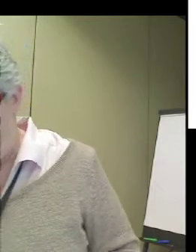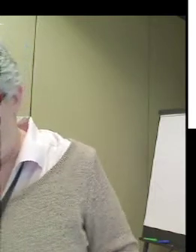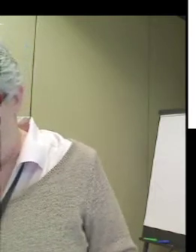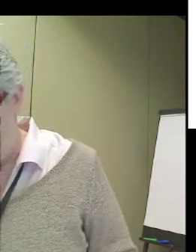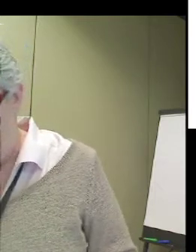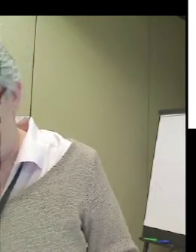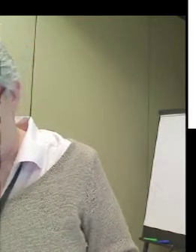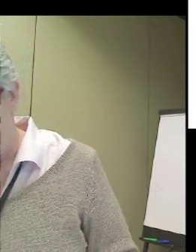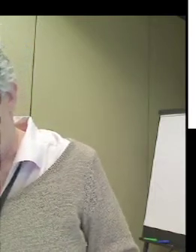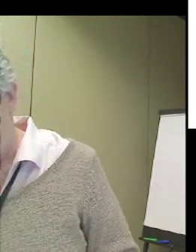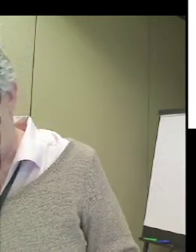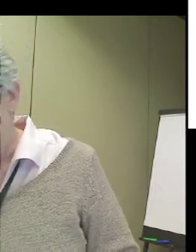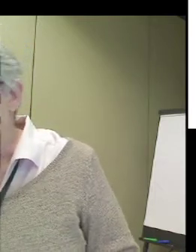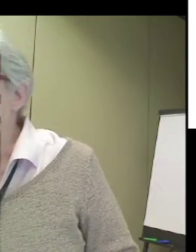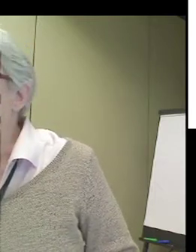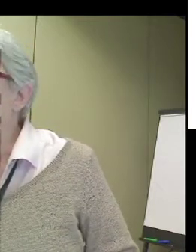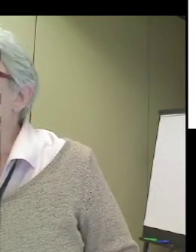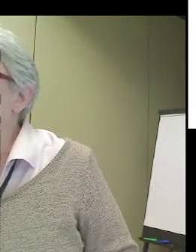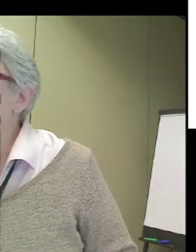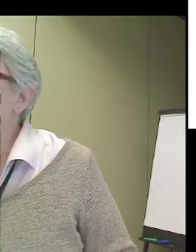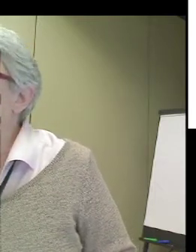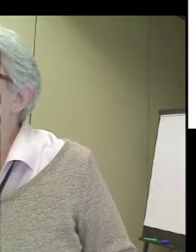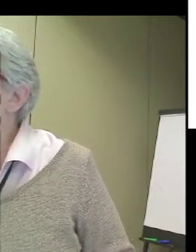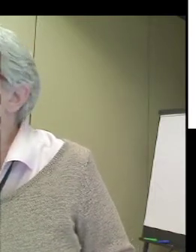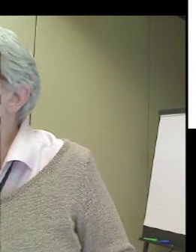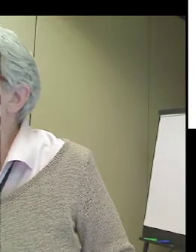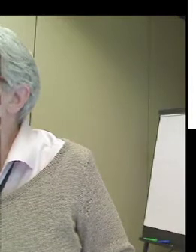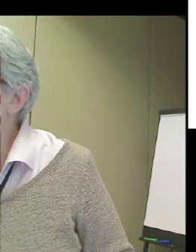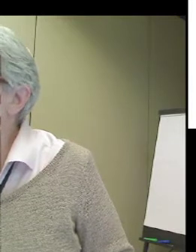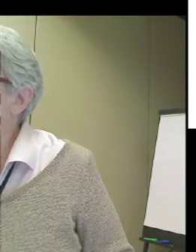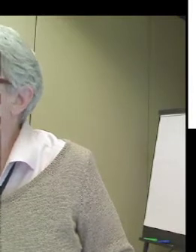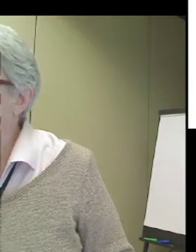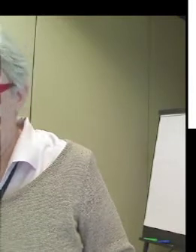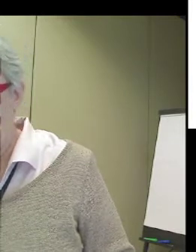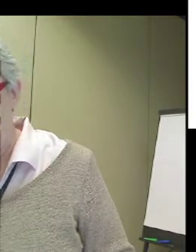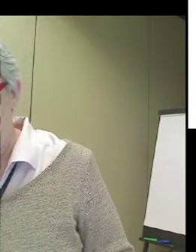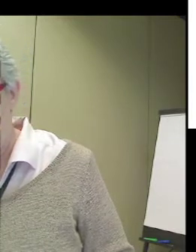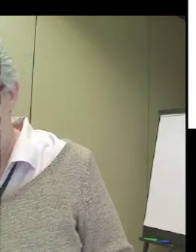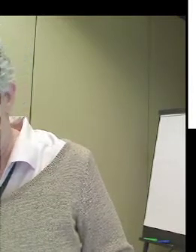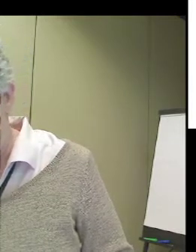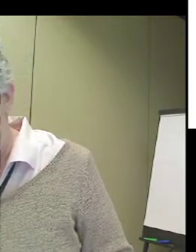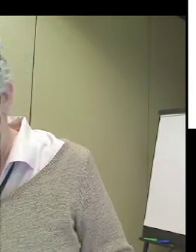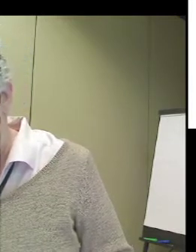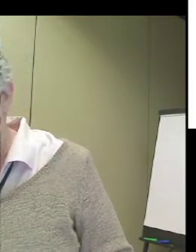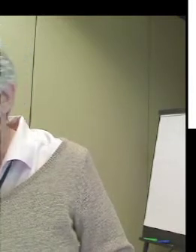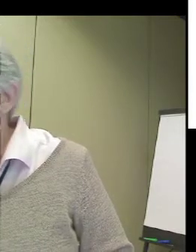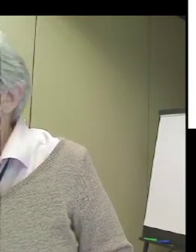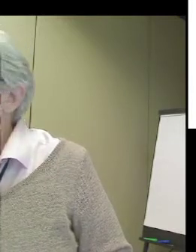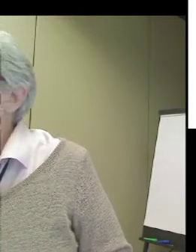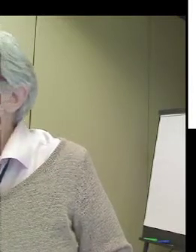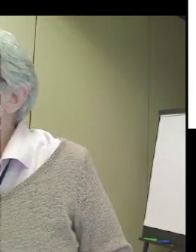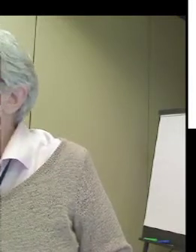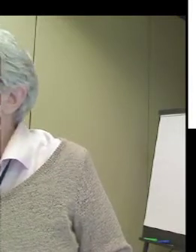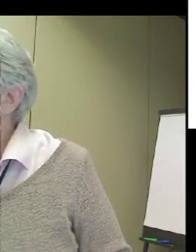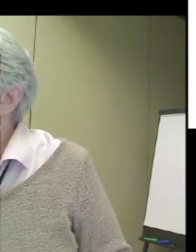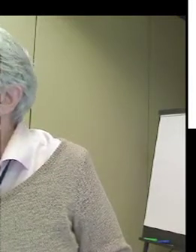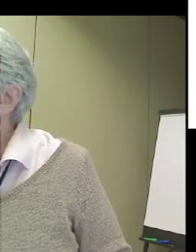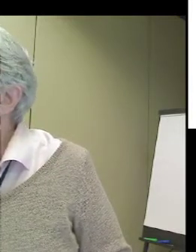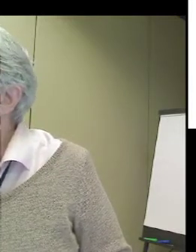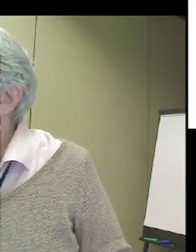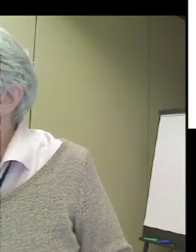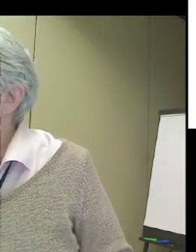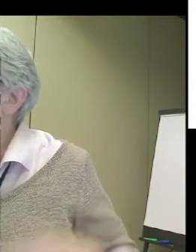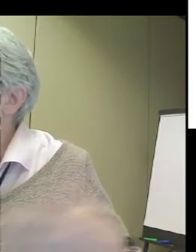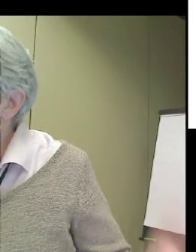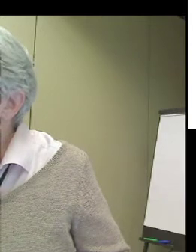of the interpreters were key. We had them do research on two or three objects they wanted to begin their program with. They did a